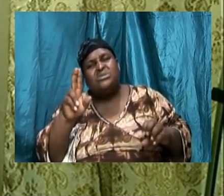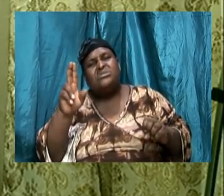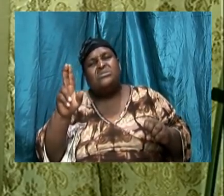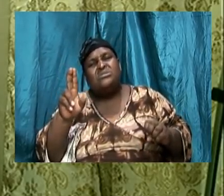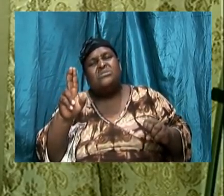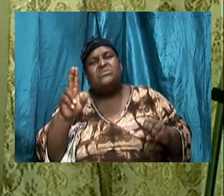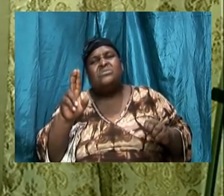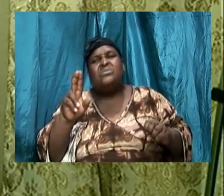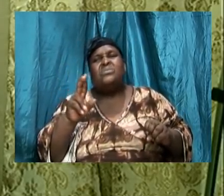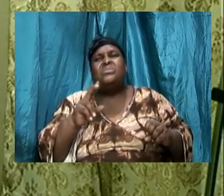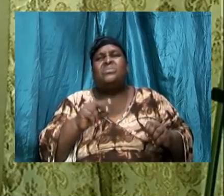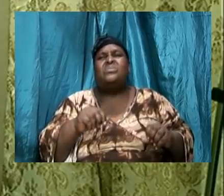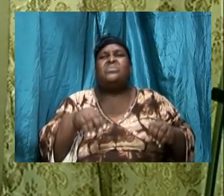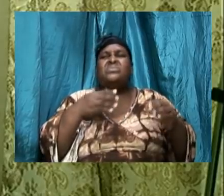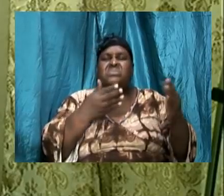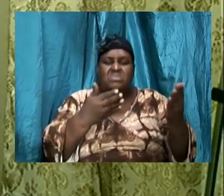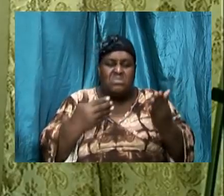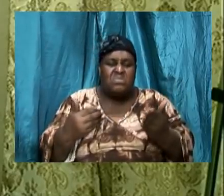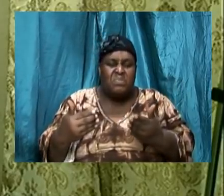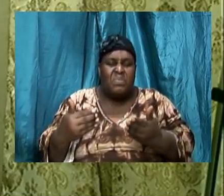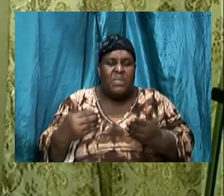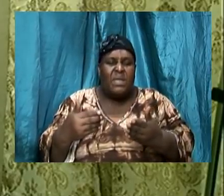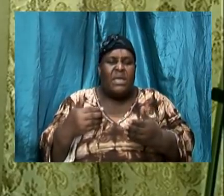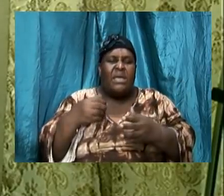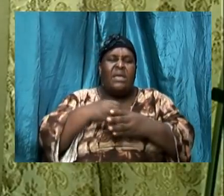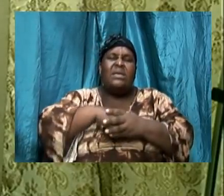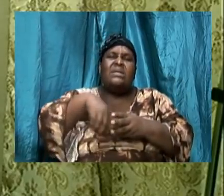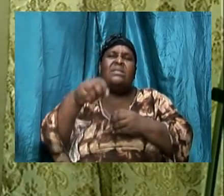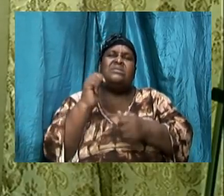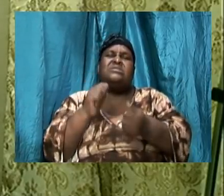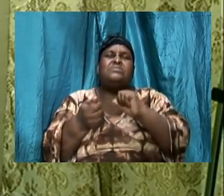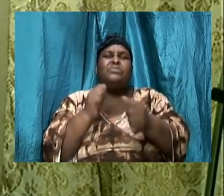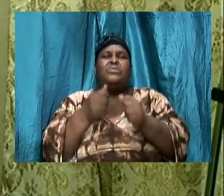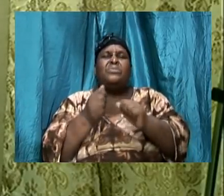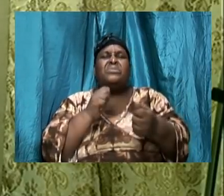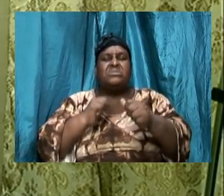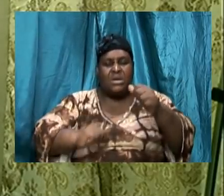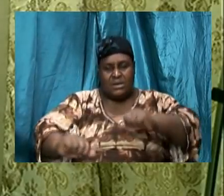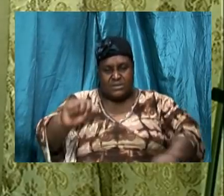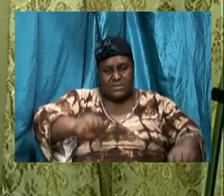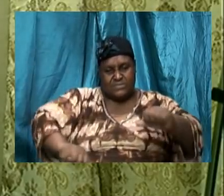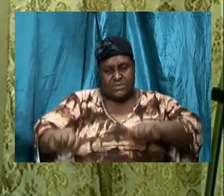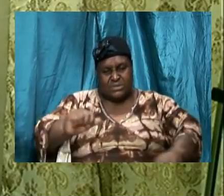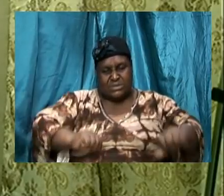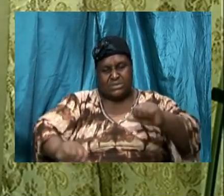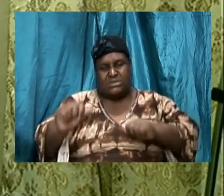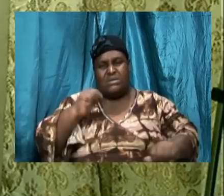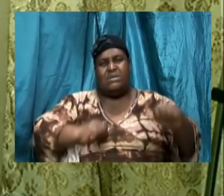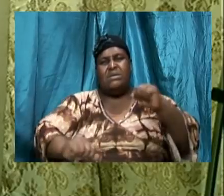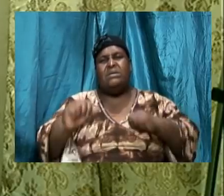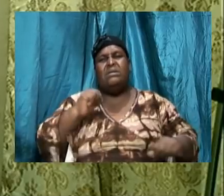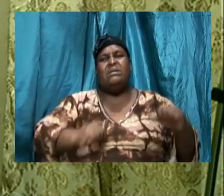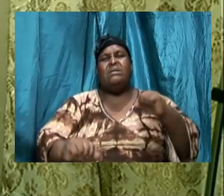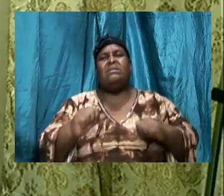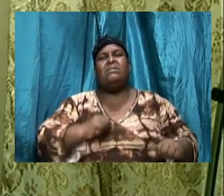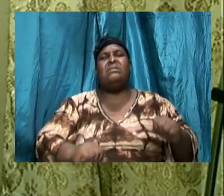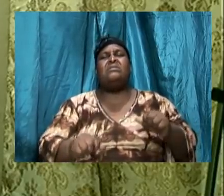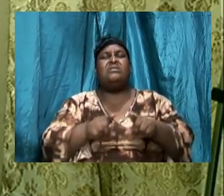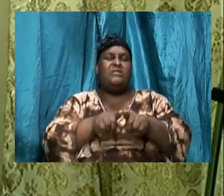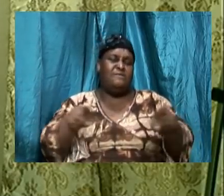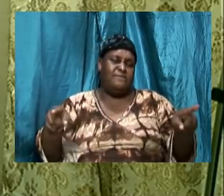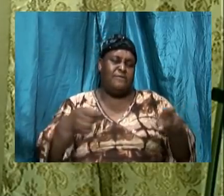and carry out their sporting activities a little different from how it is done in the 21st century